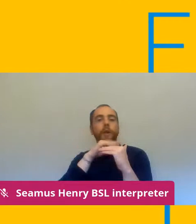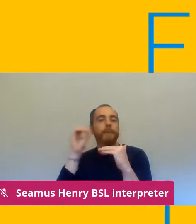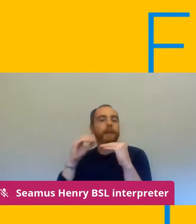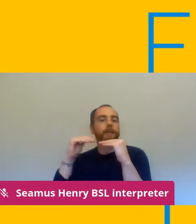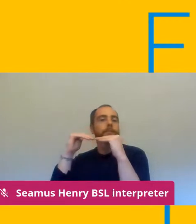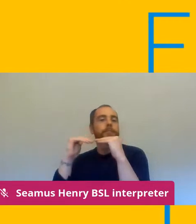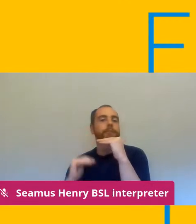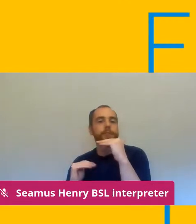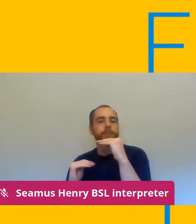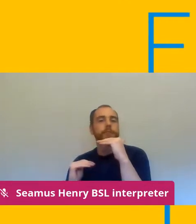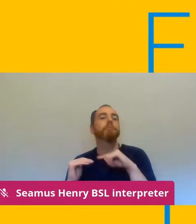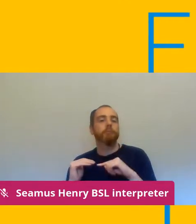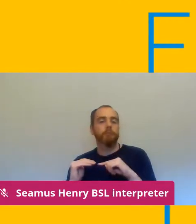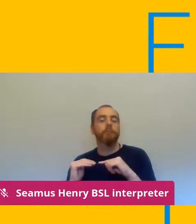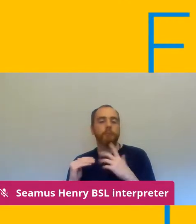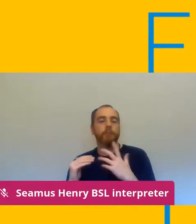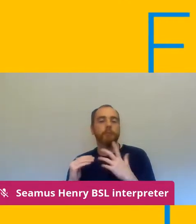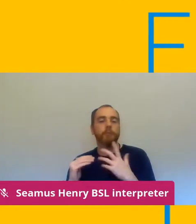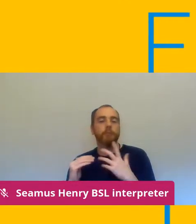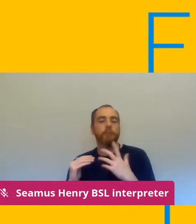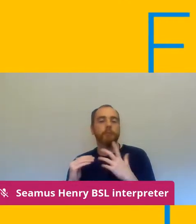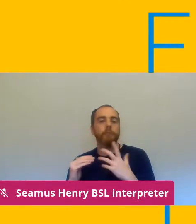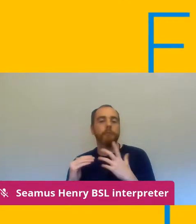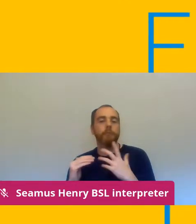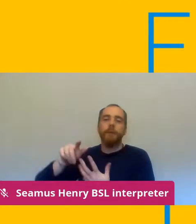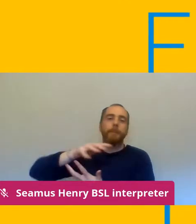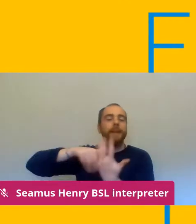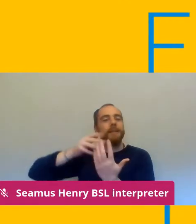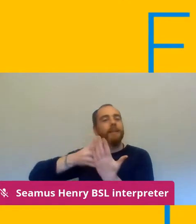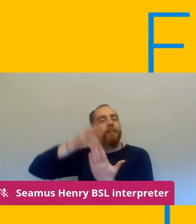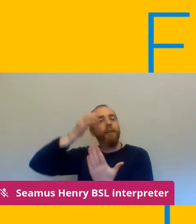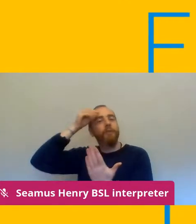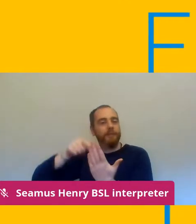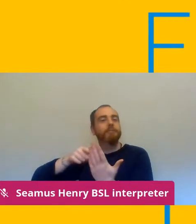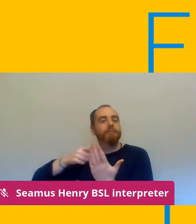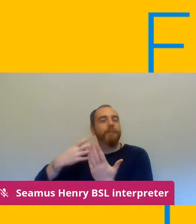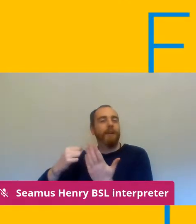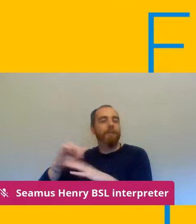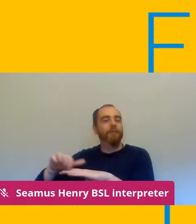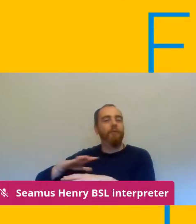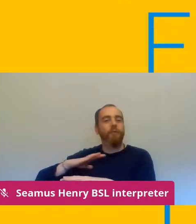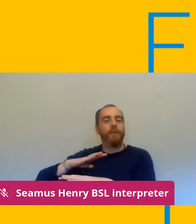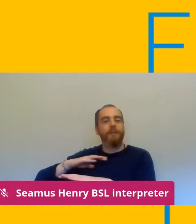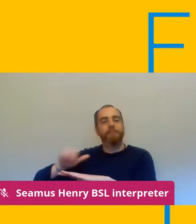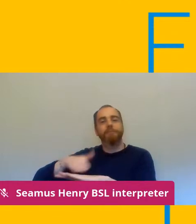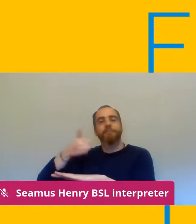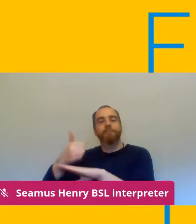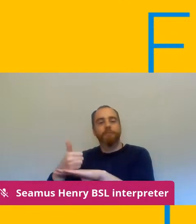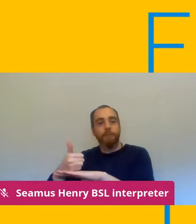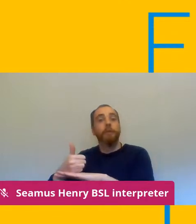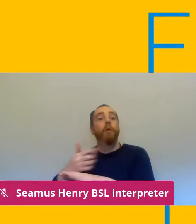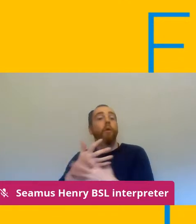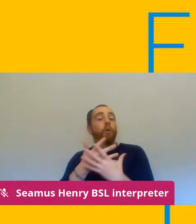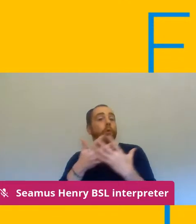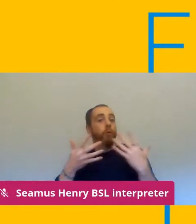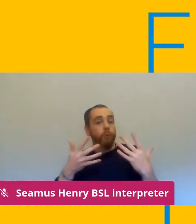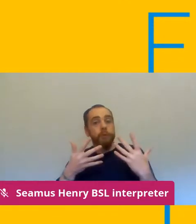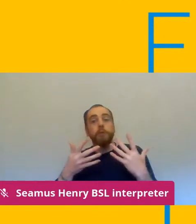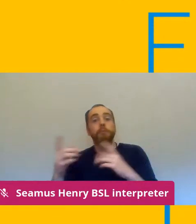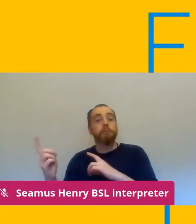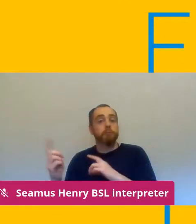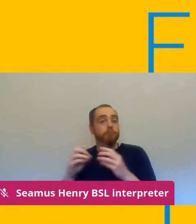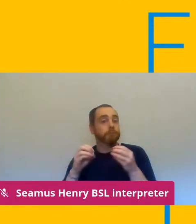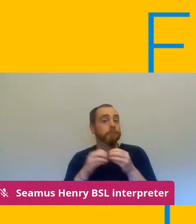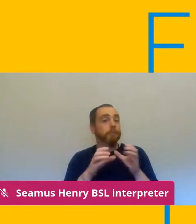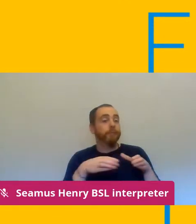there's a a variation around that many branches are carrying out inspections as we speak to check on numbers um social distancing class